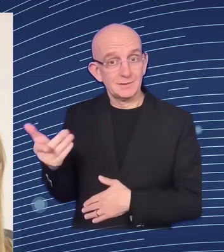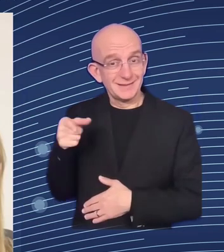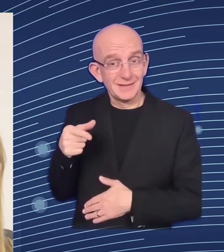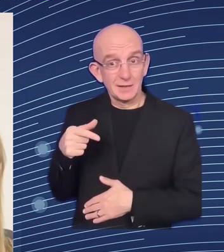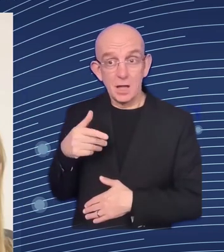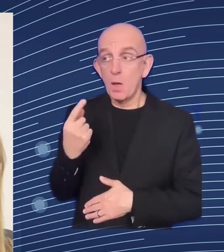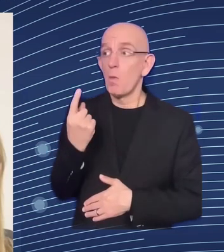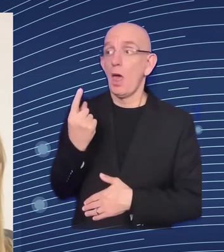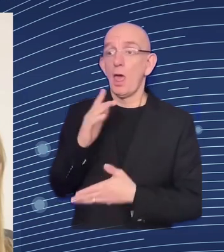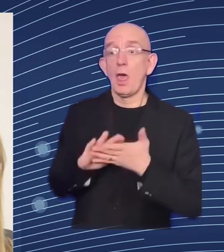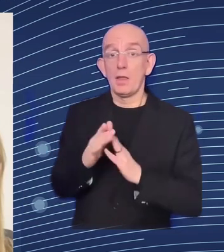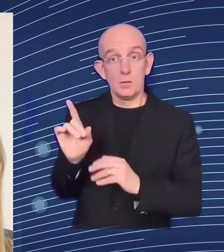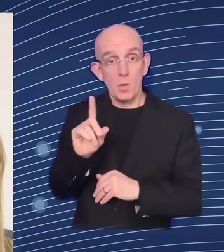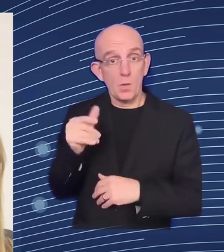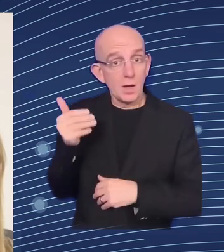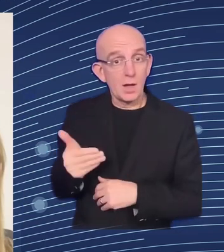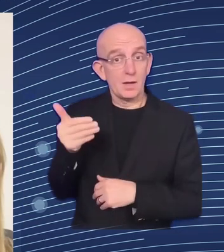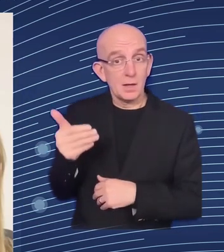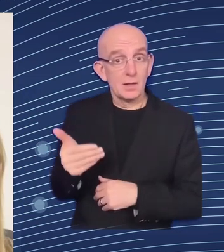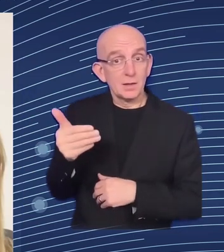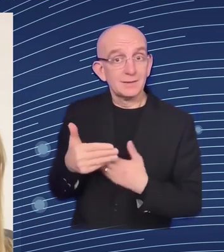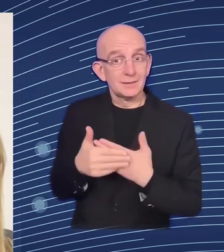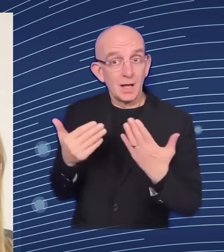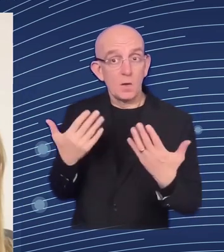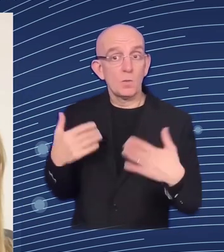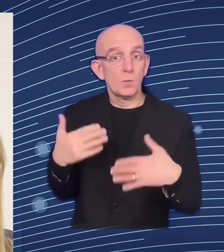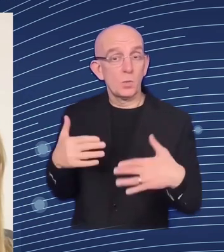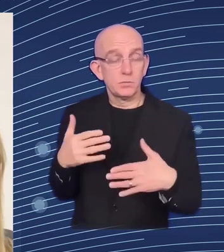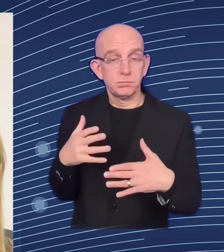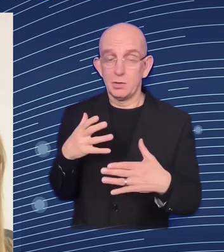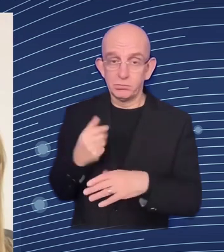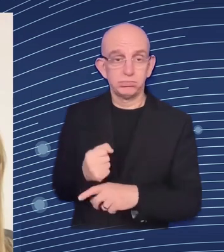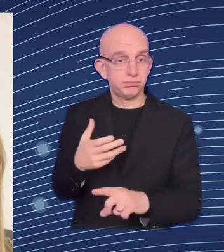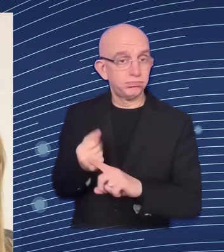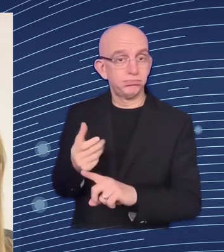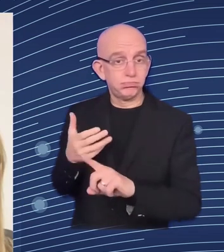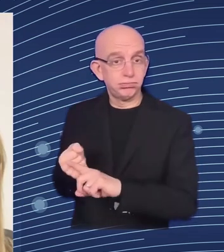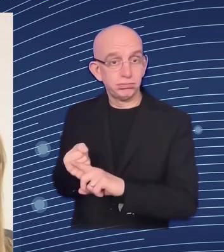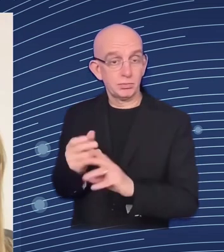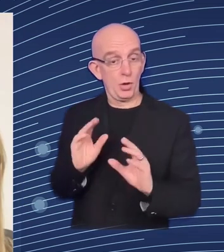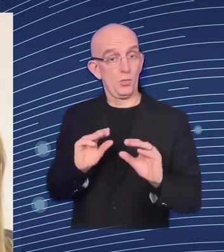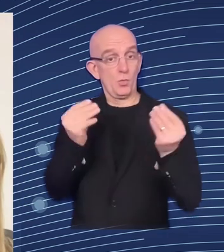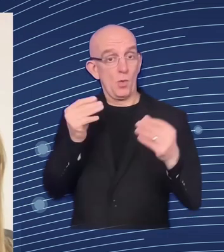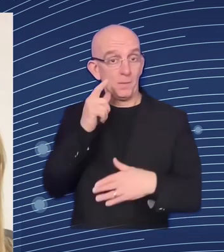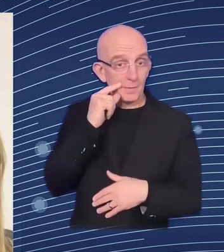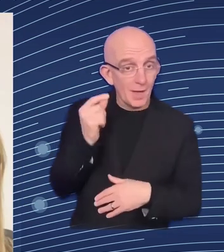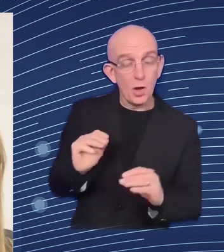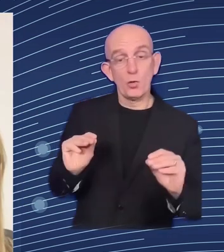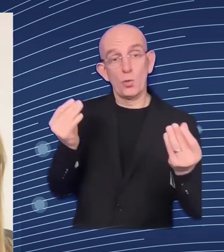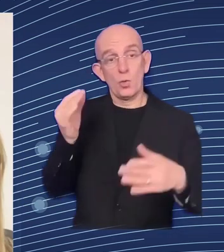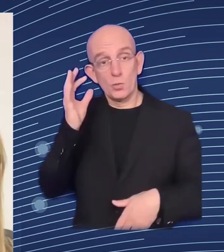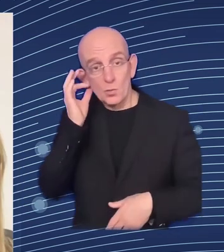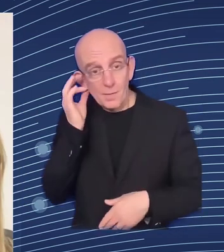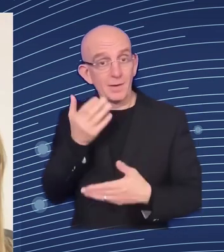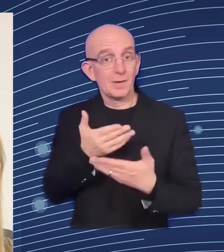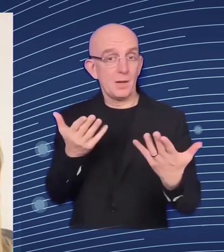very healthy very strong young men become disabled because of this absurd